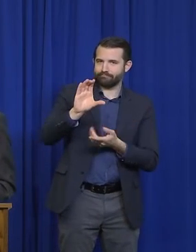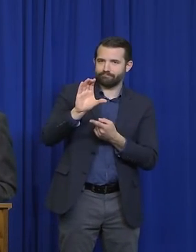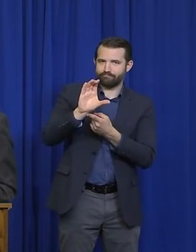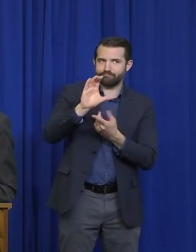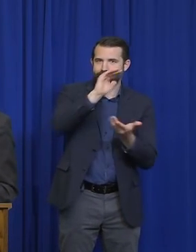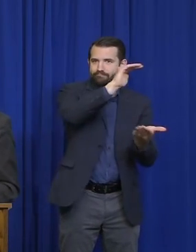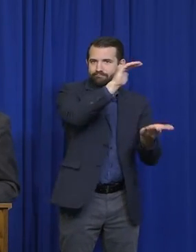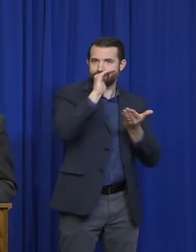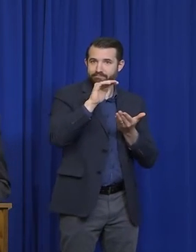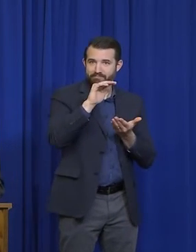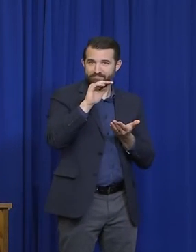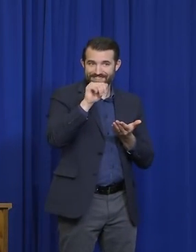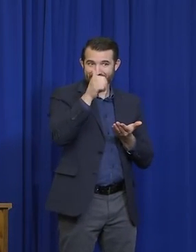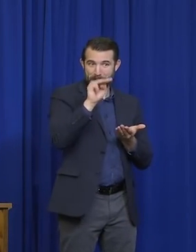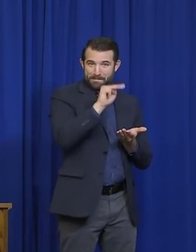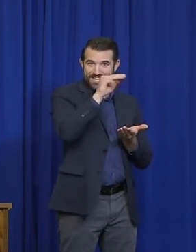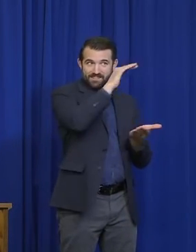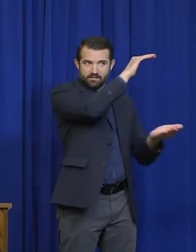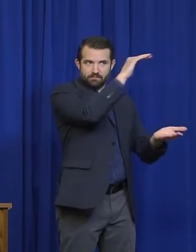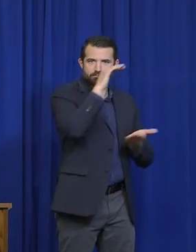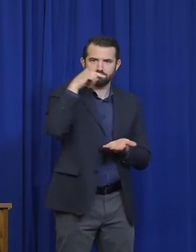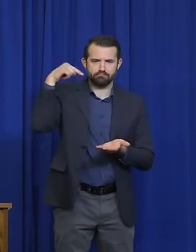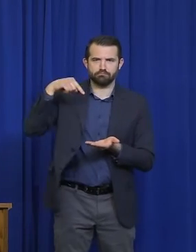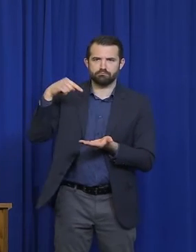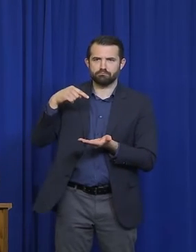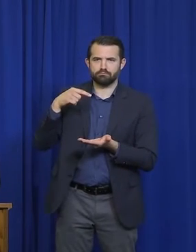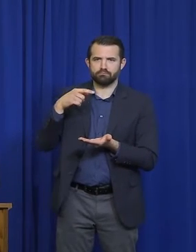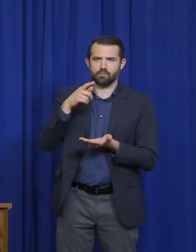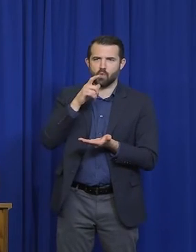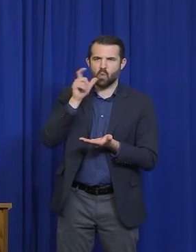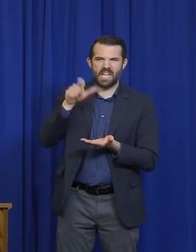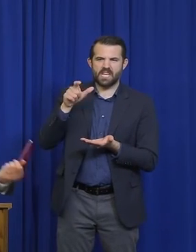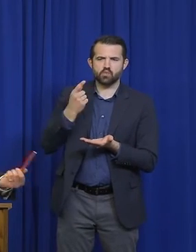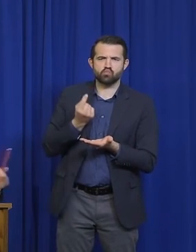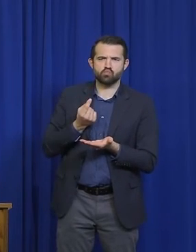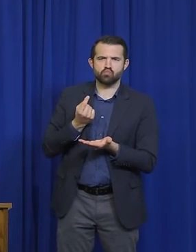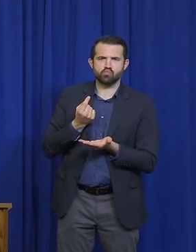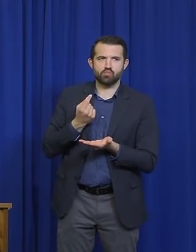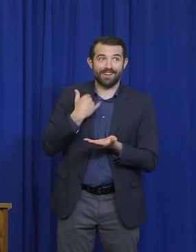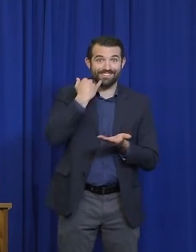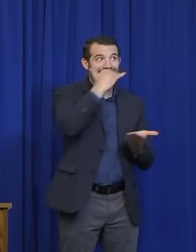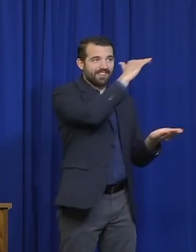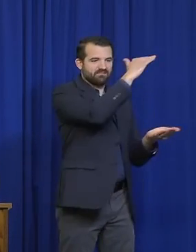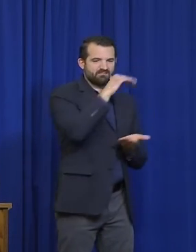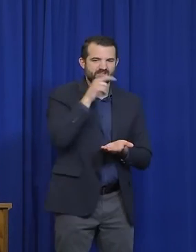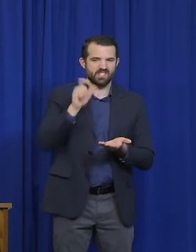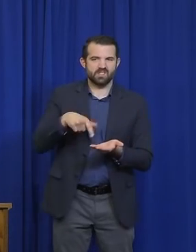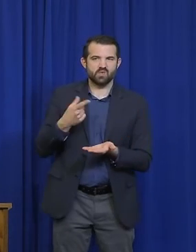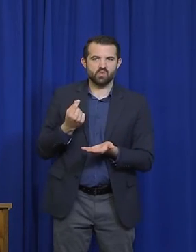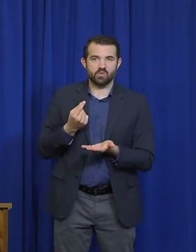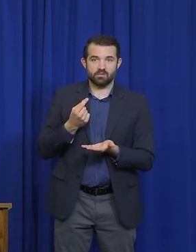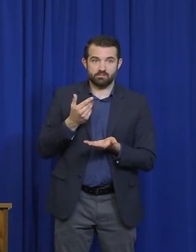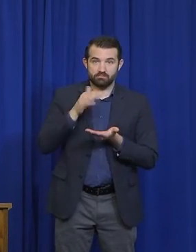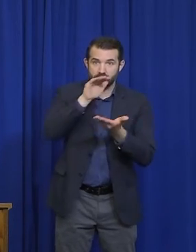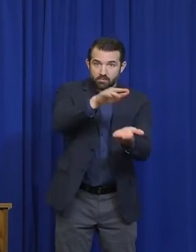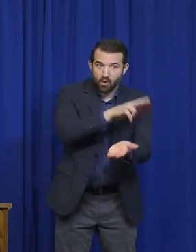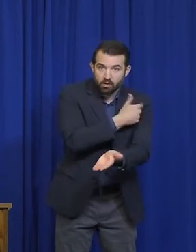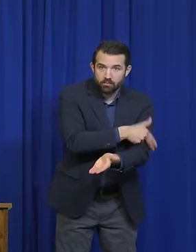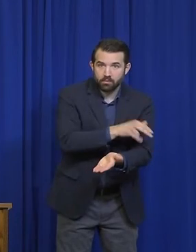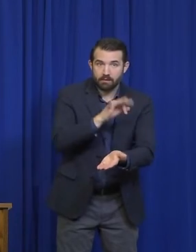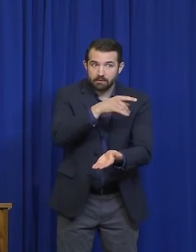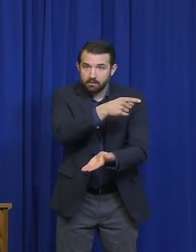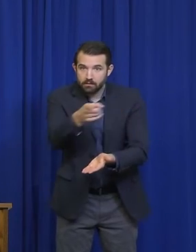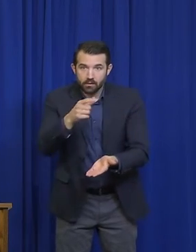Great. So, Phil, let's start, maybe we'll start with the back and then work our way toward the top. So,